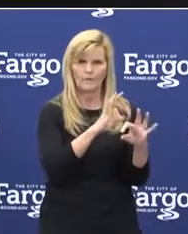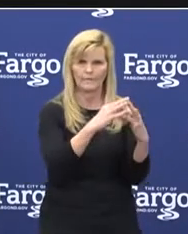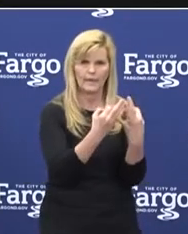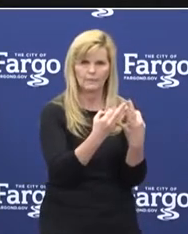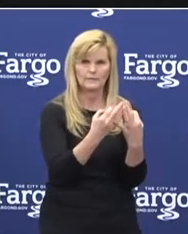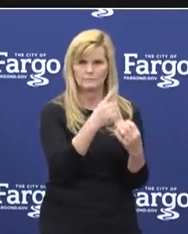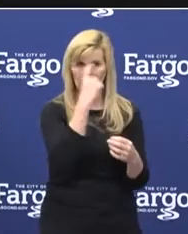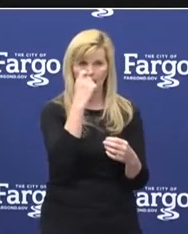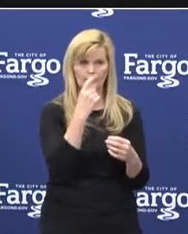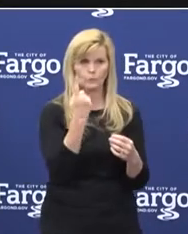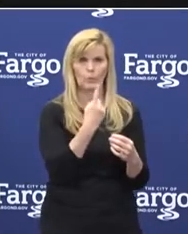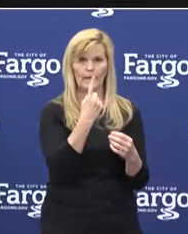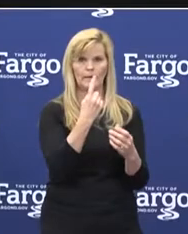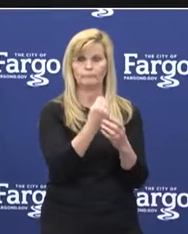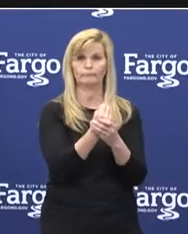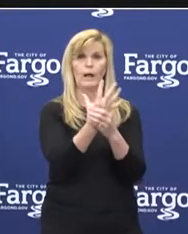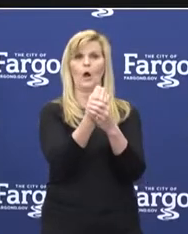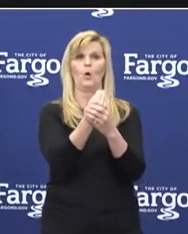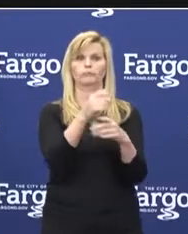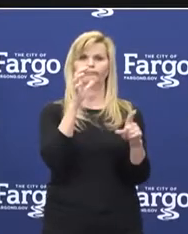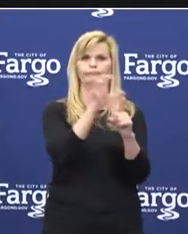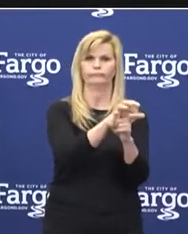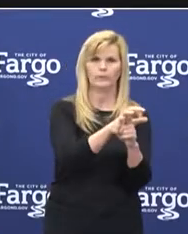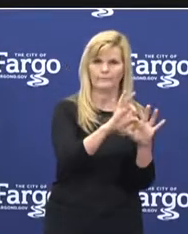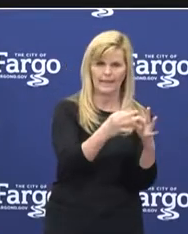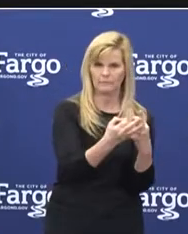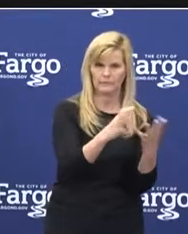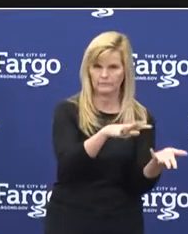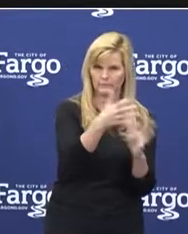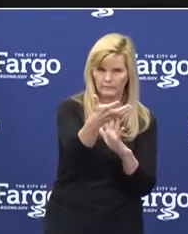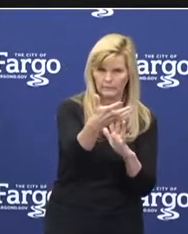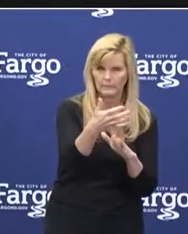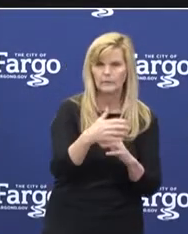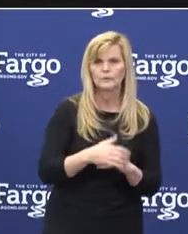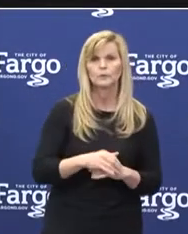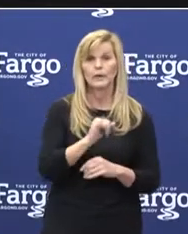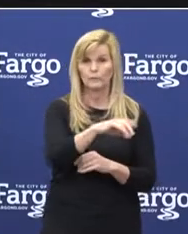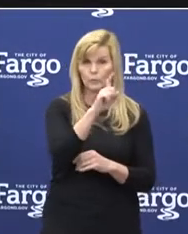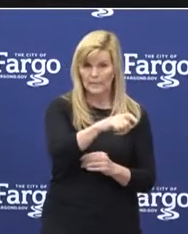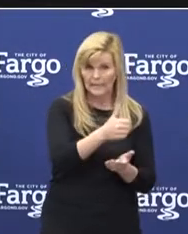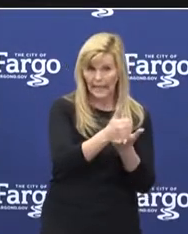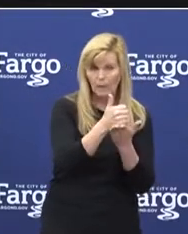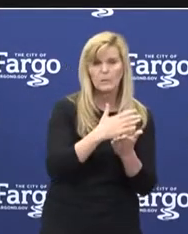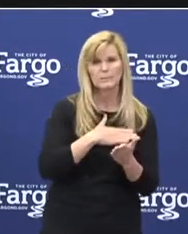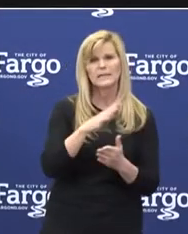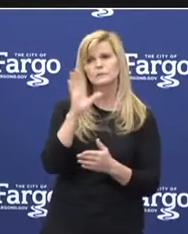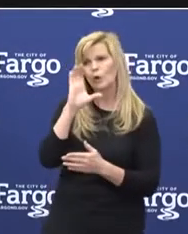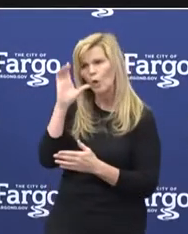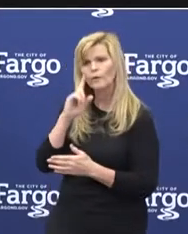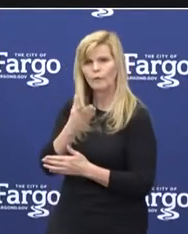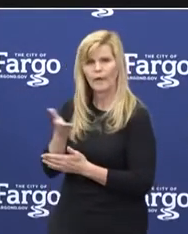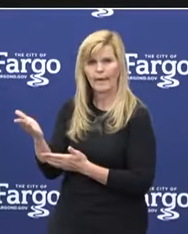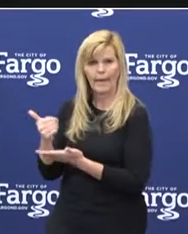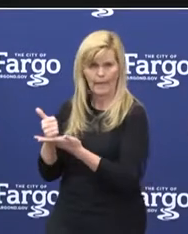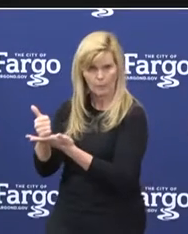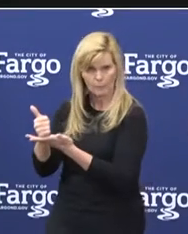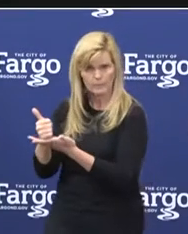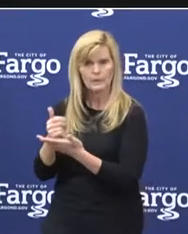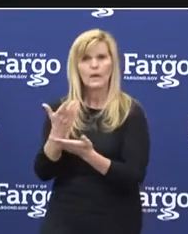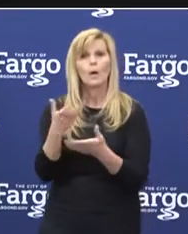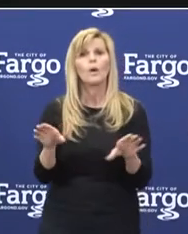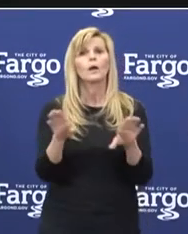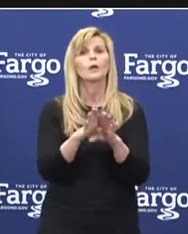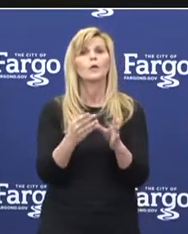abuse. So, please find that help if you need it. And then I'll just end by saying again,